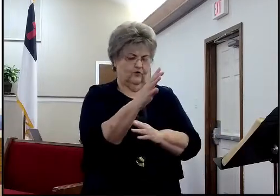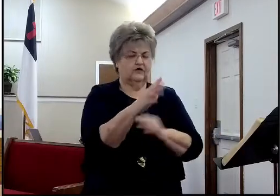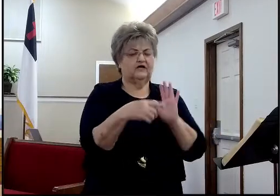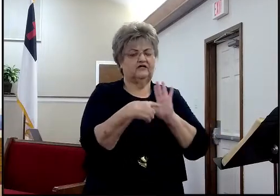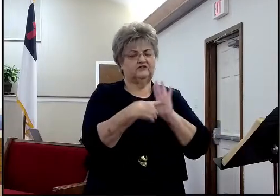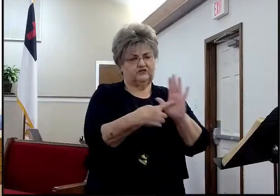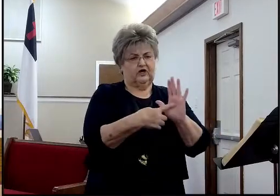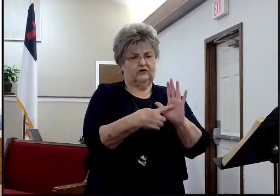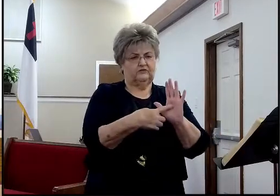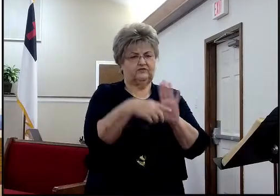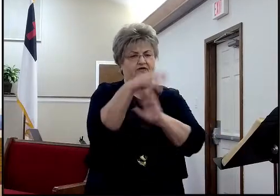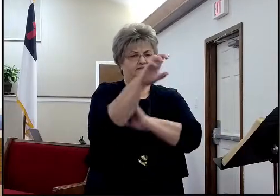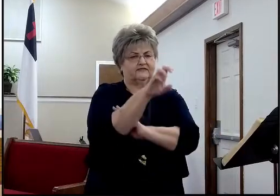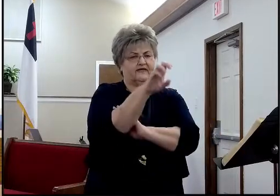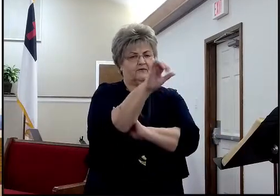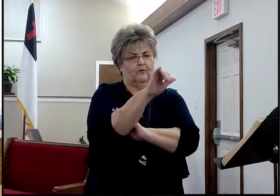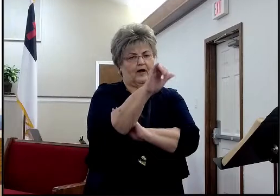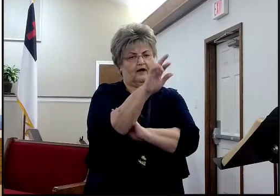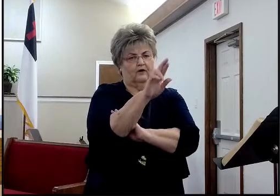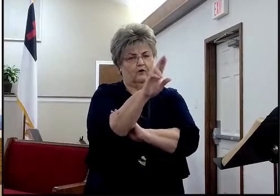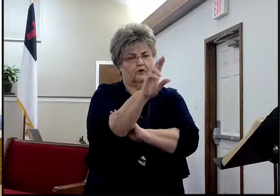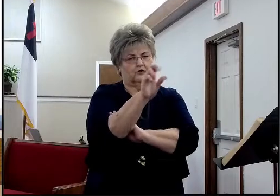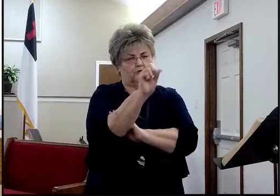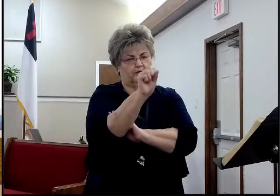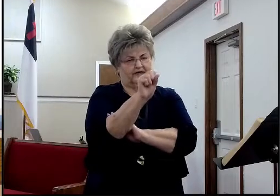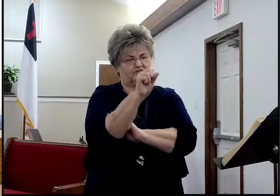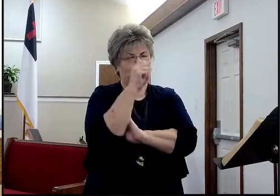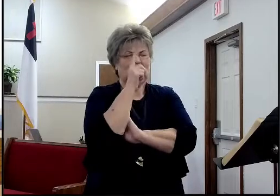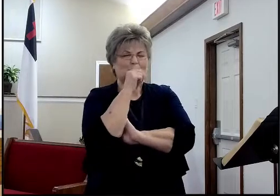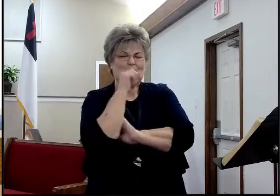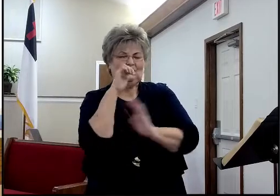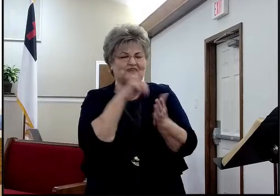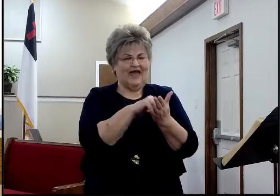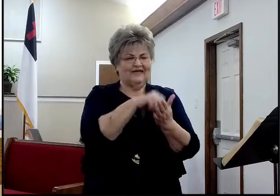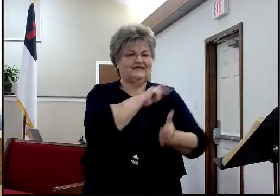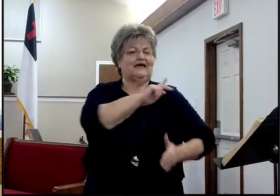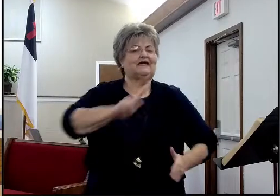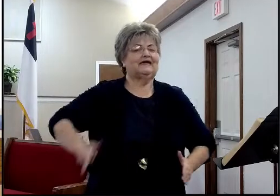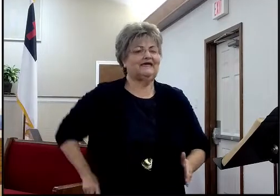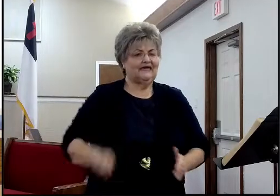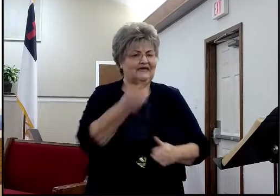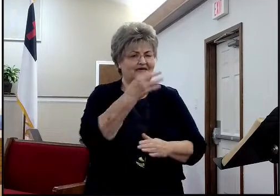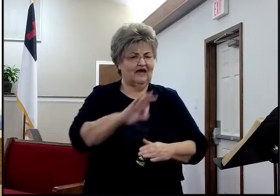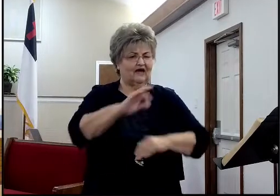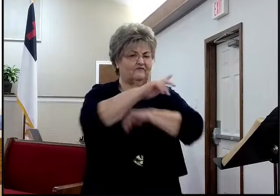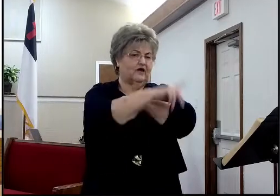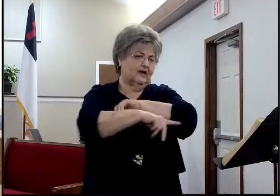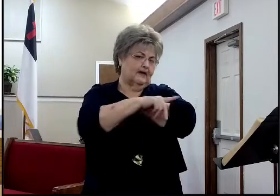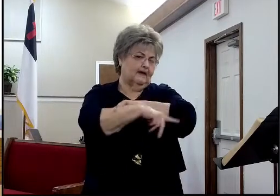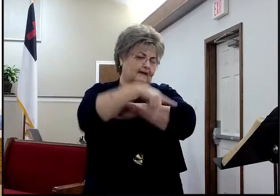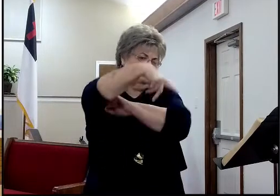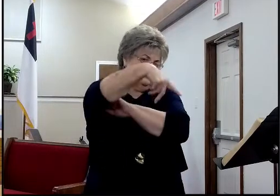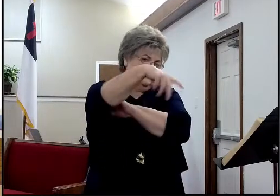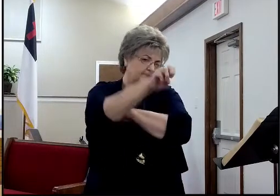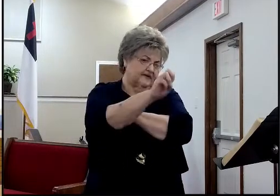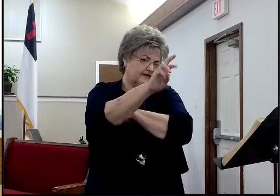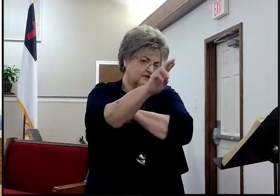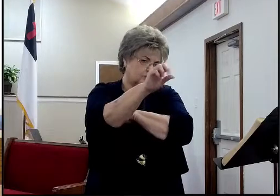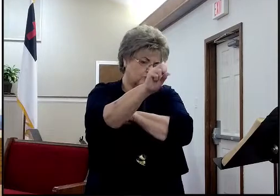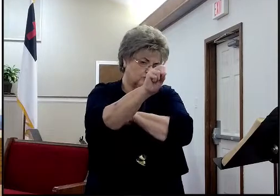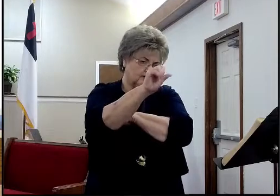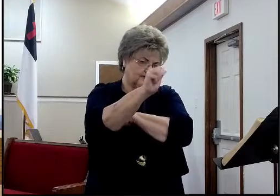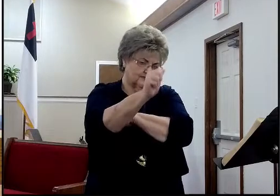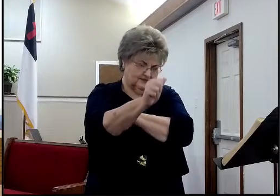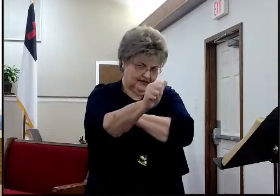king of Persia. Now, remember that this is the same Cyrus that was declared in Isaiah, I believe,